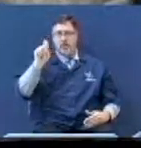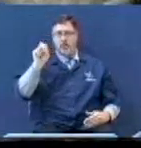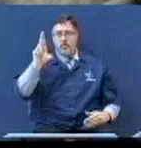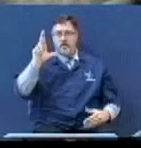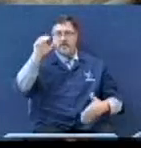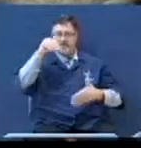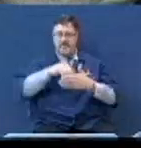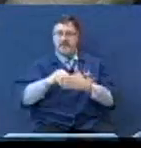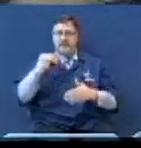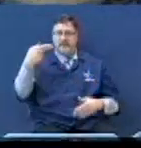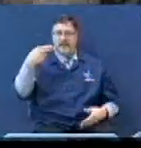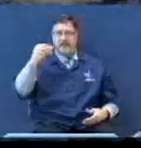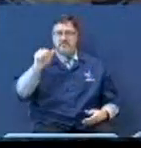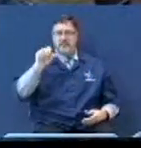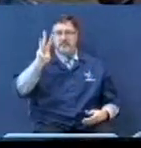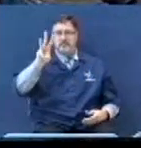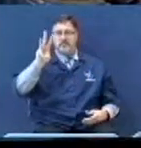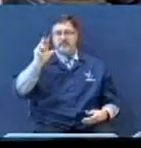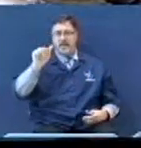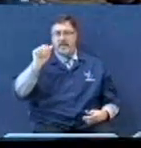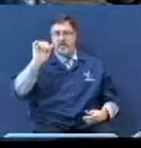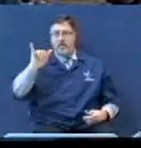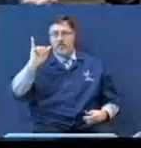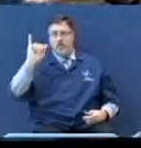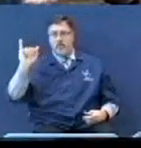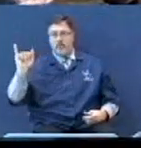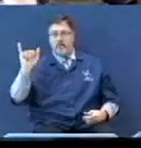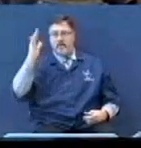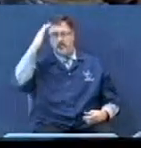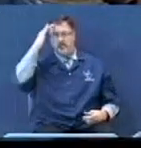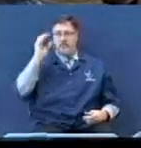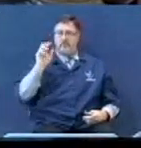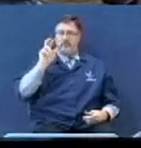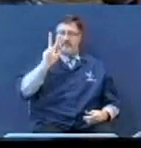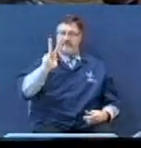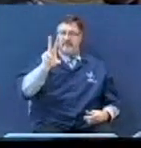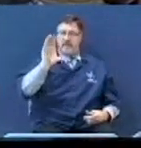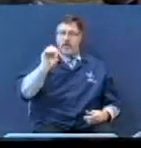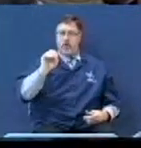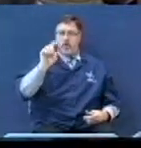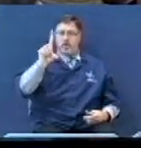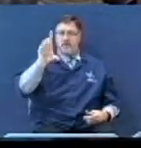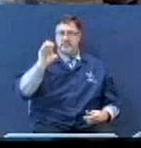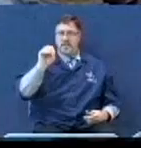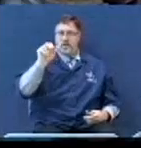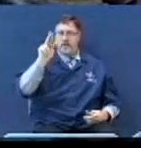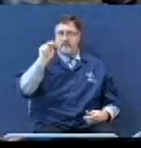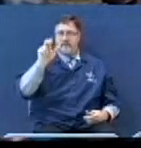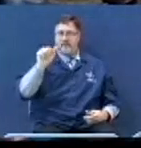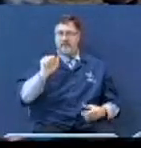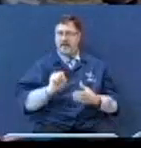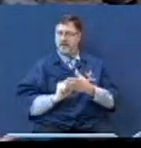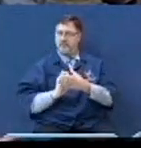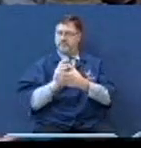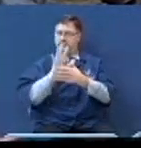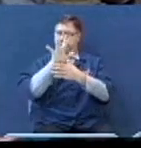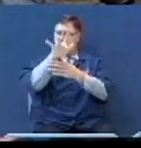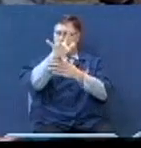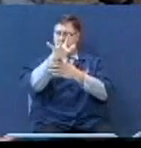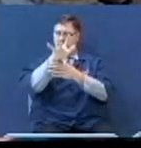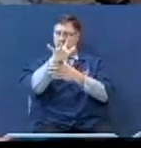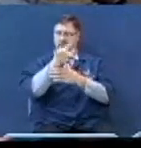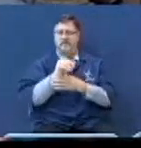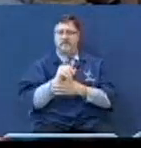in 2008 erupted and I got to see that crater and we were there close enough to the